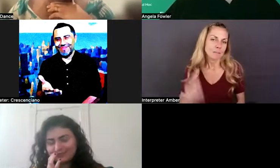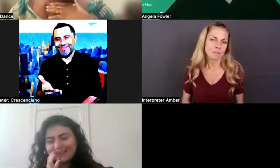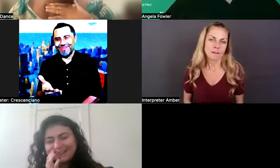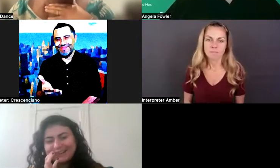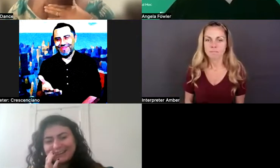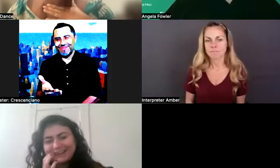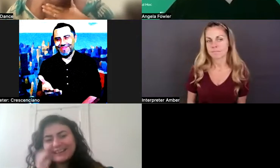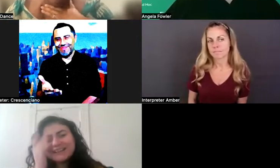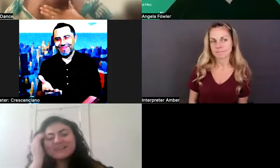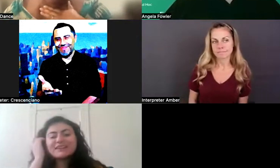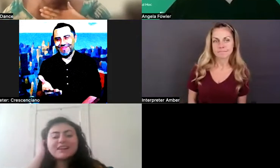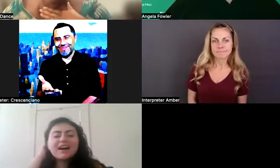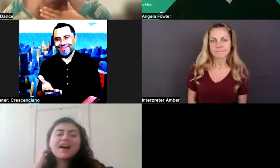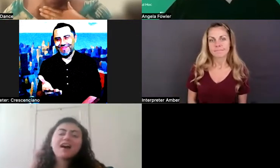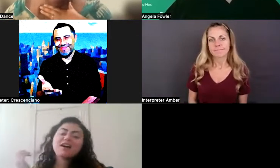Oh, um,